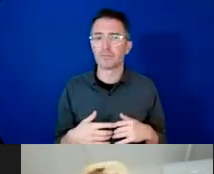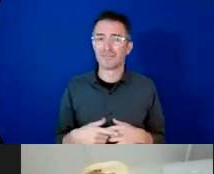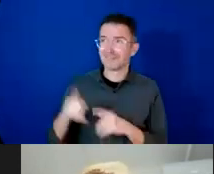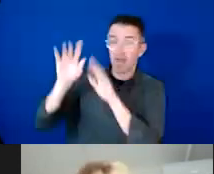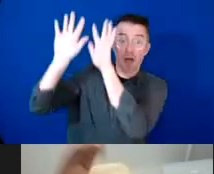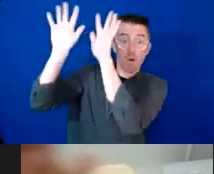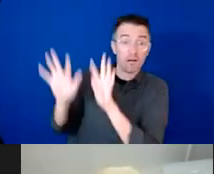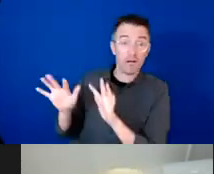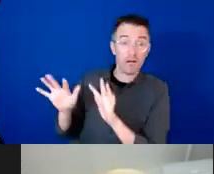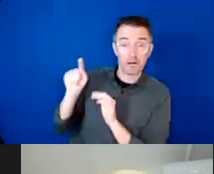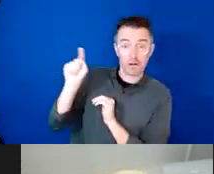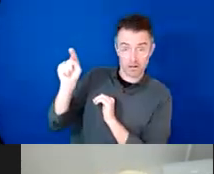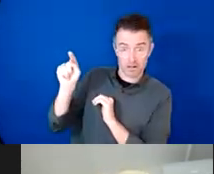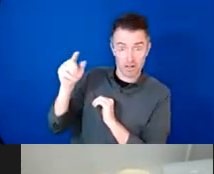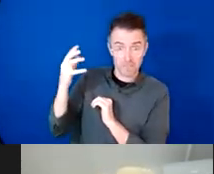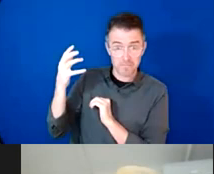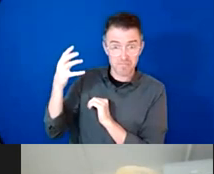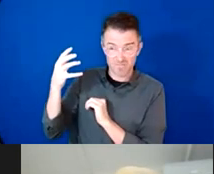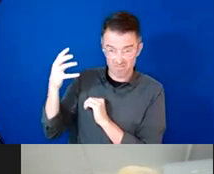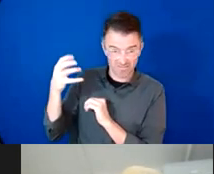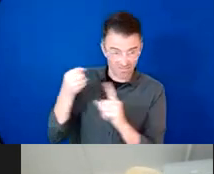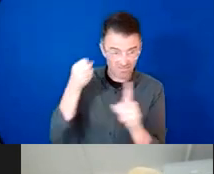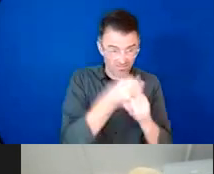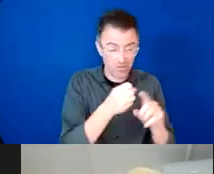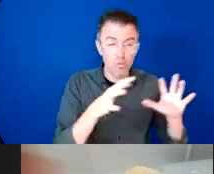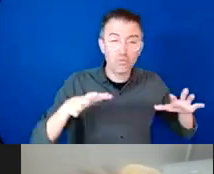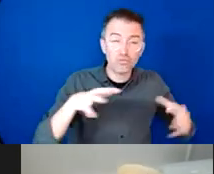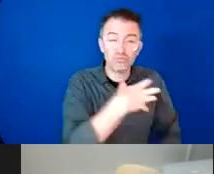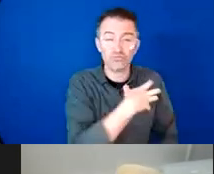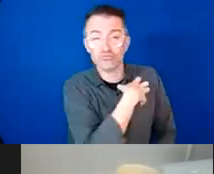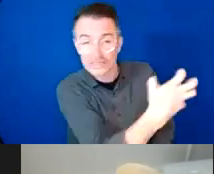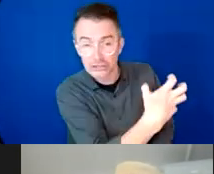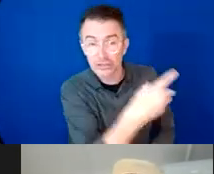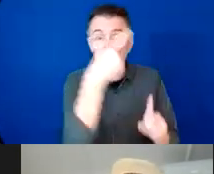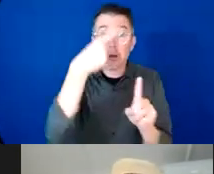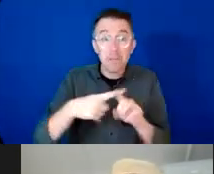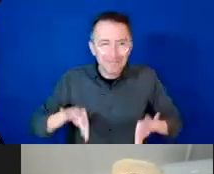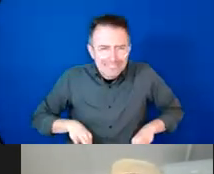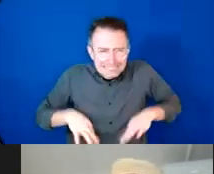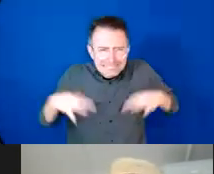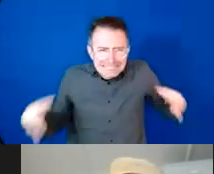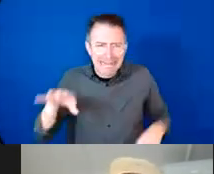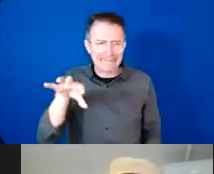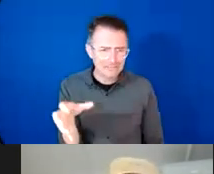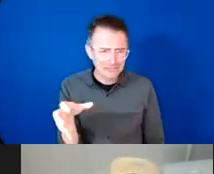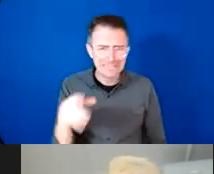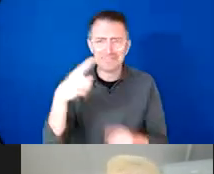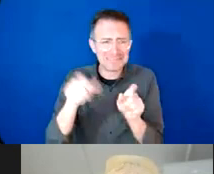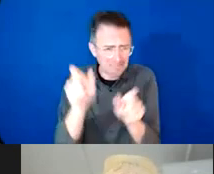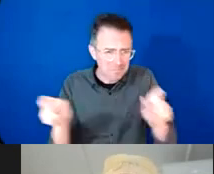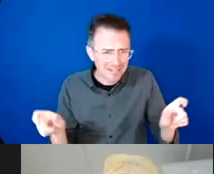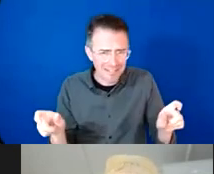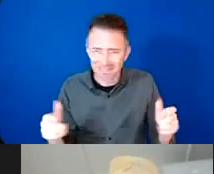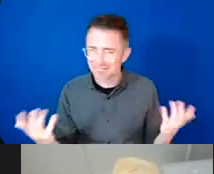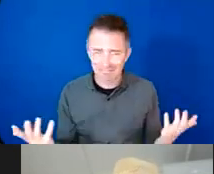the same storm but not in the same world child marriage is often a family's coping mechanism in the phase of instability